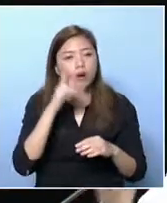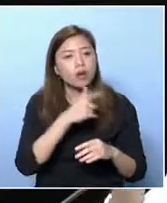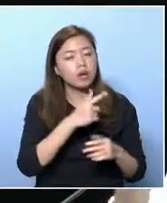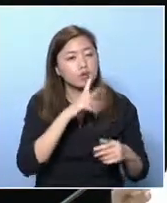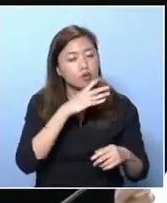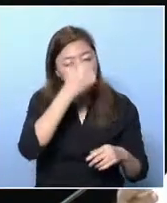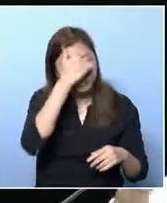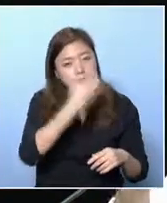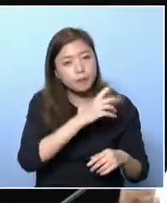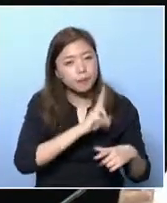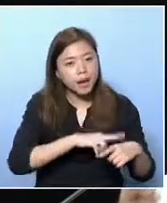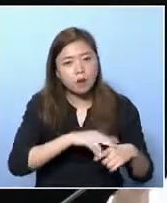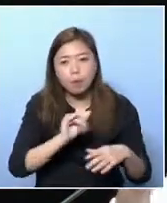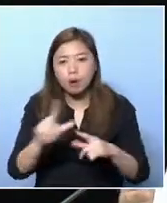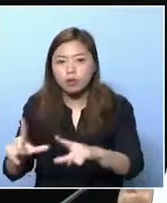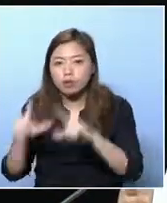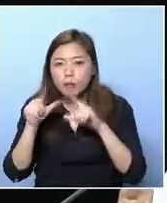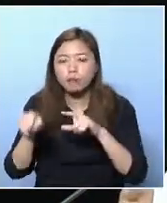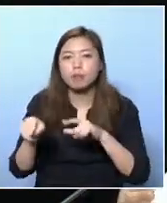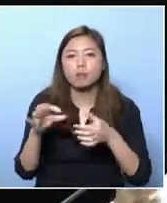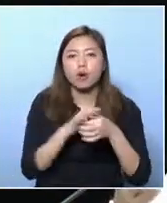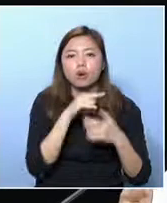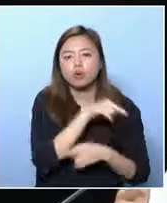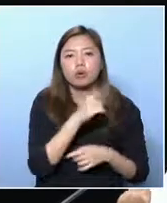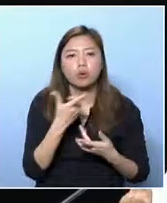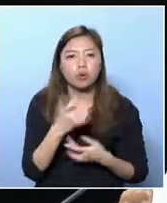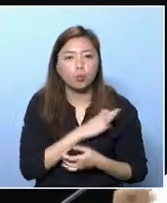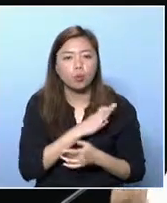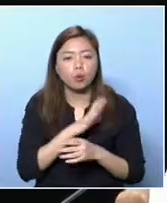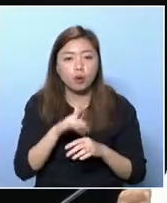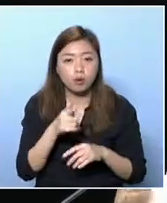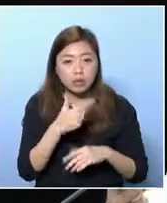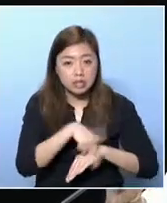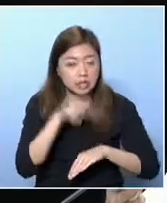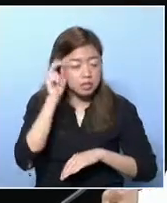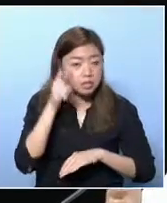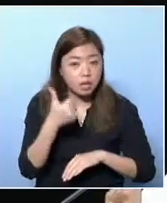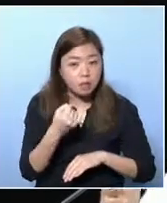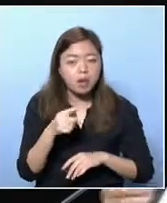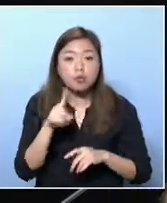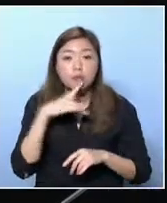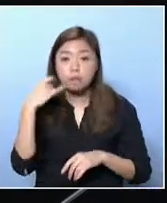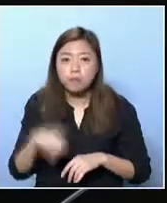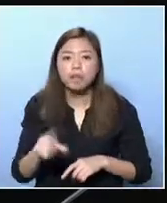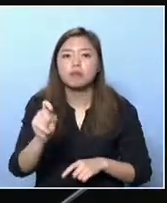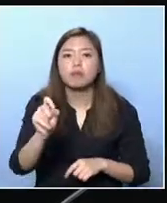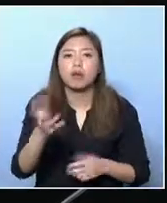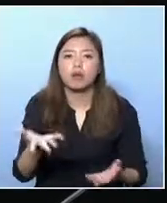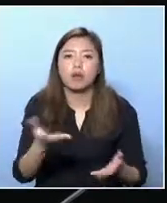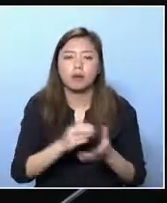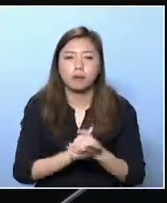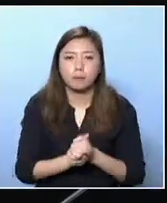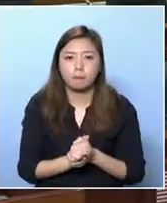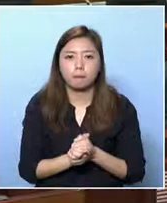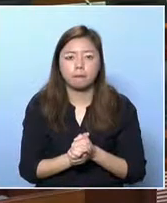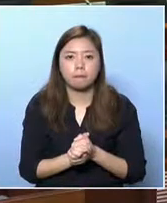Commissioner of Census and Statistics attending today's meeting. Please tell us whether the